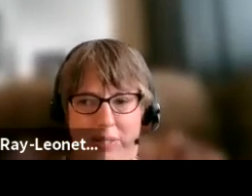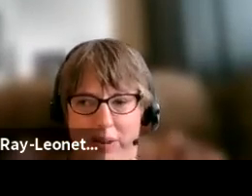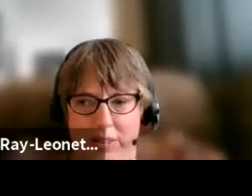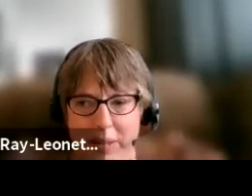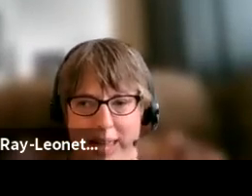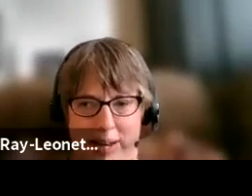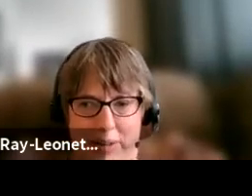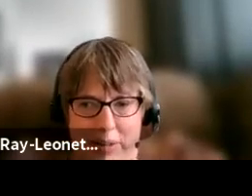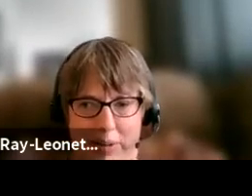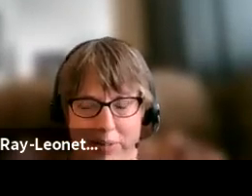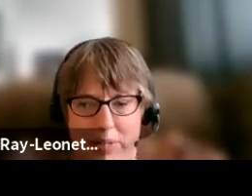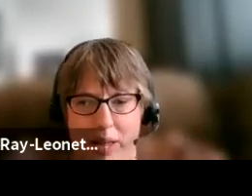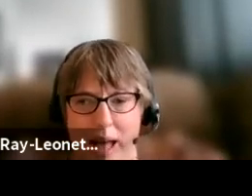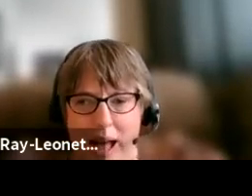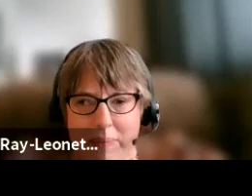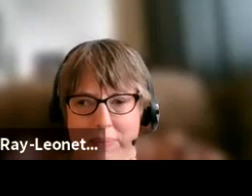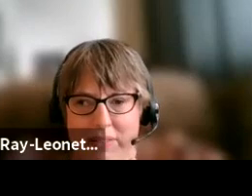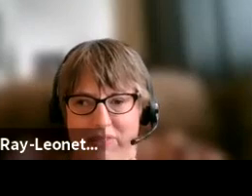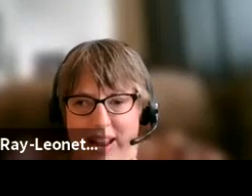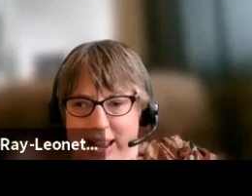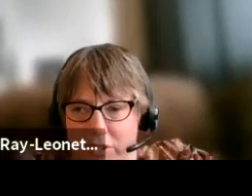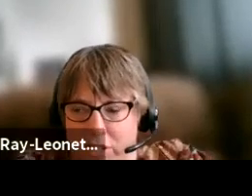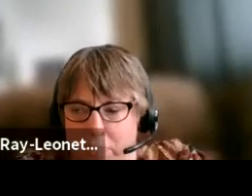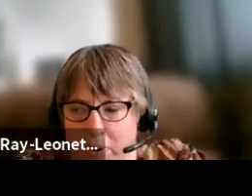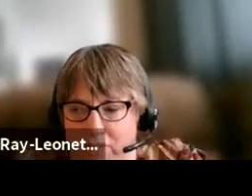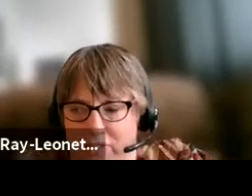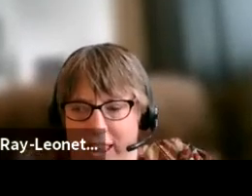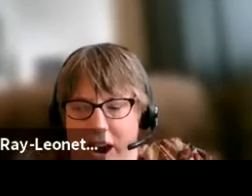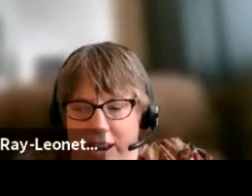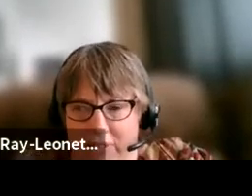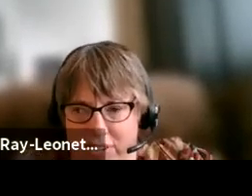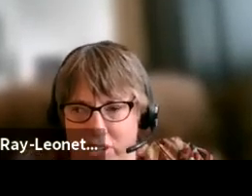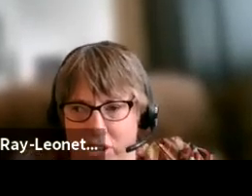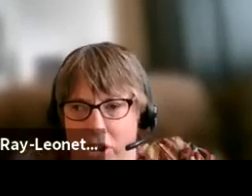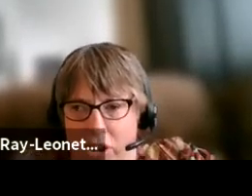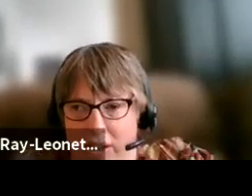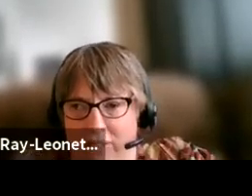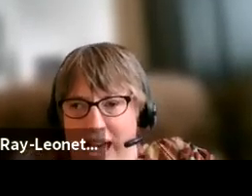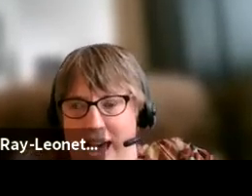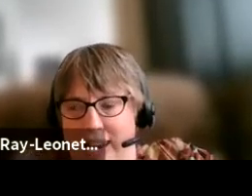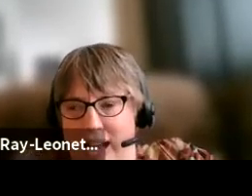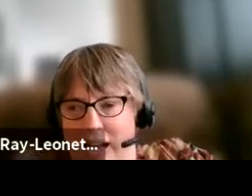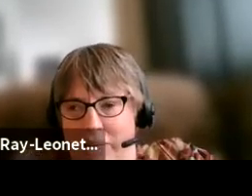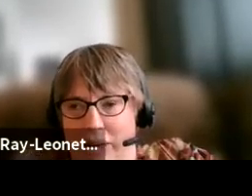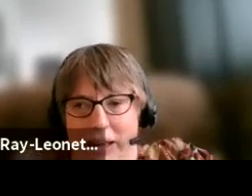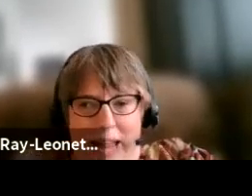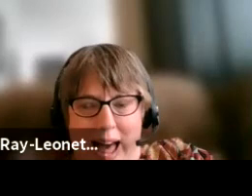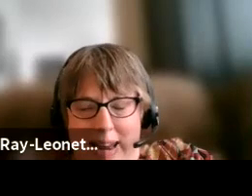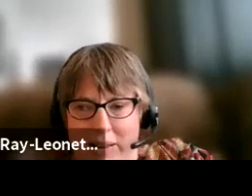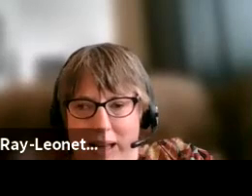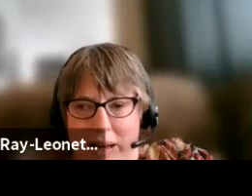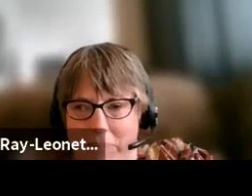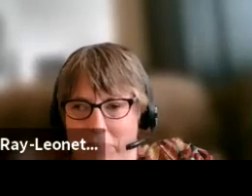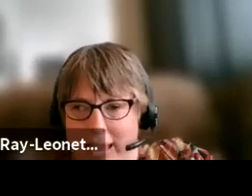Also, the plan includes some financial support for caregivers who have had a